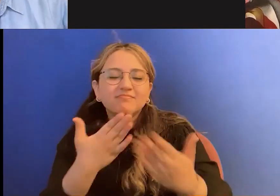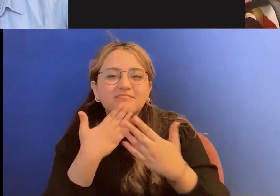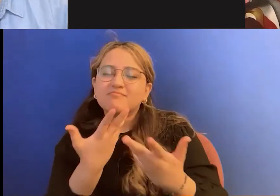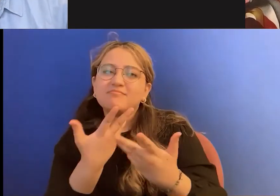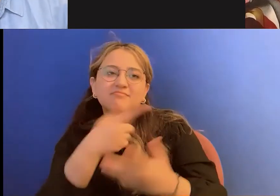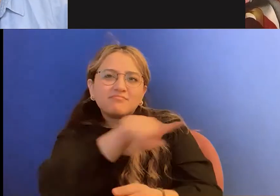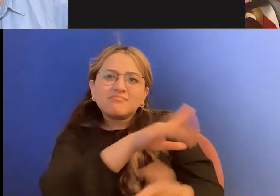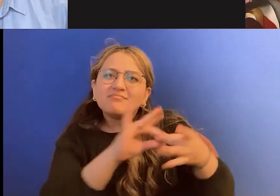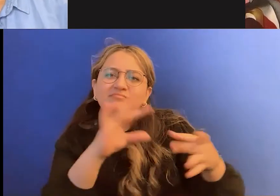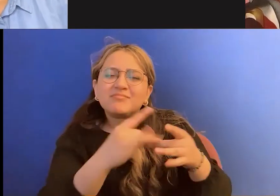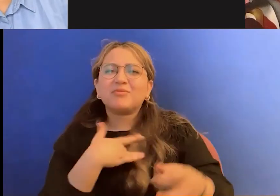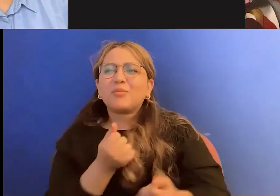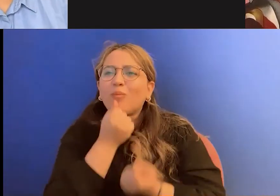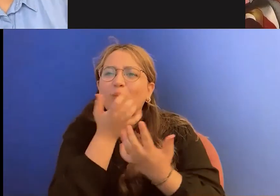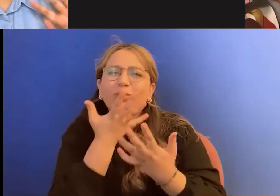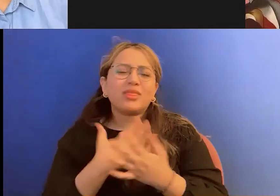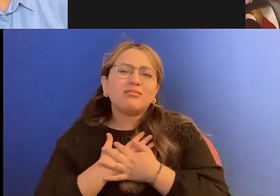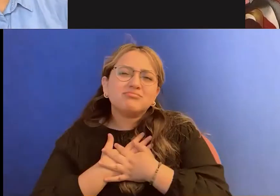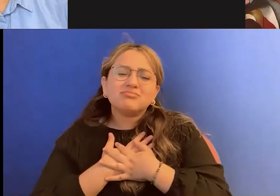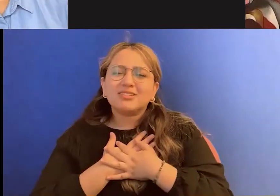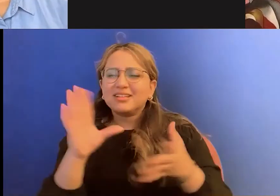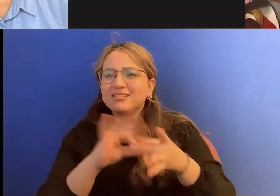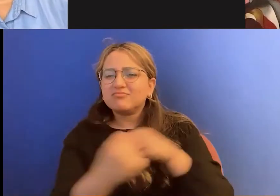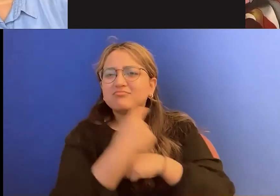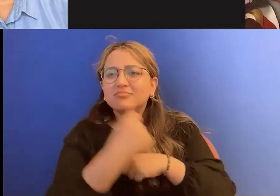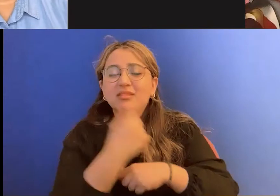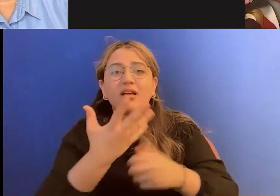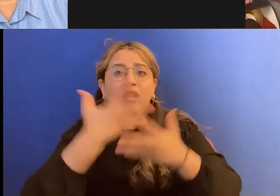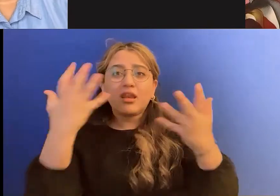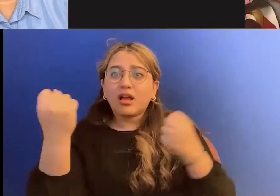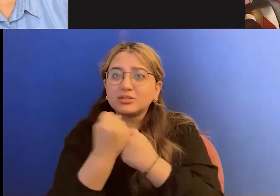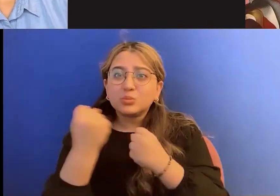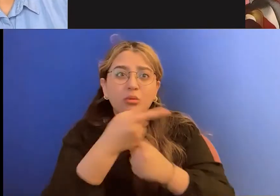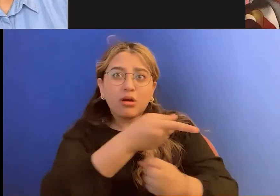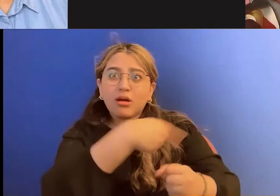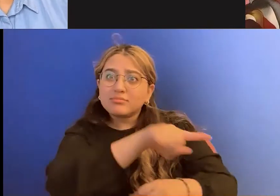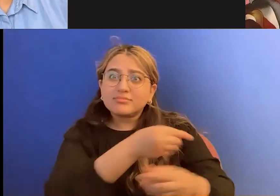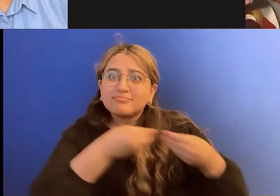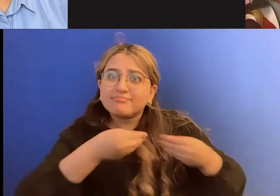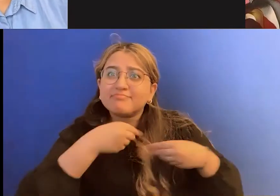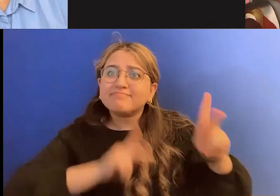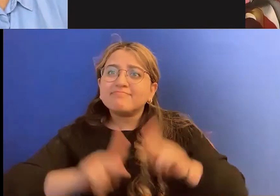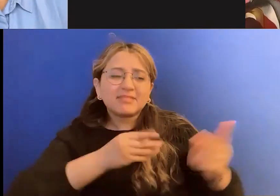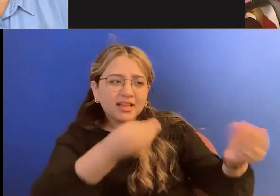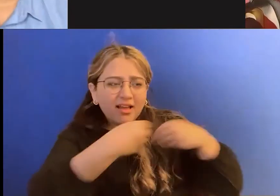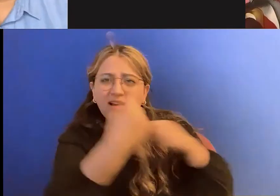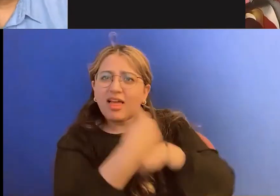recently something personal happened and the amount of support I received was overwhelming. And I just, you know, it's like